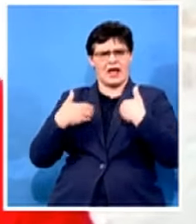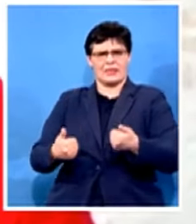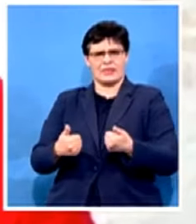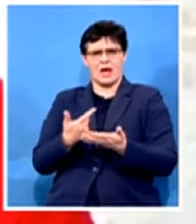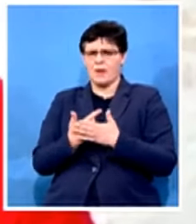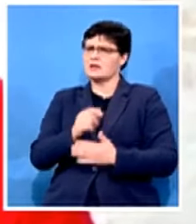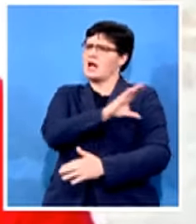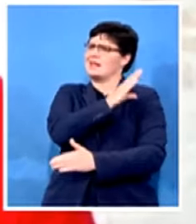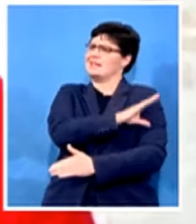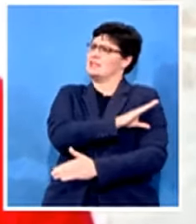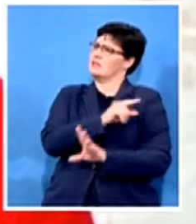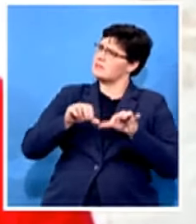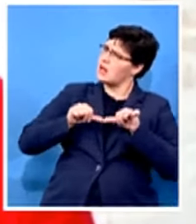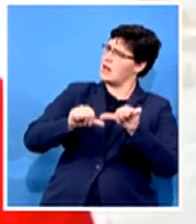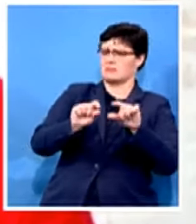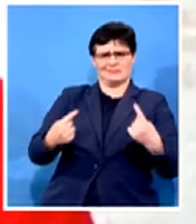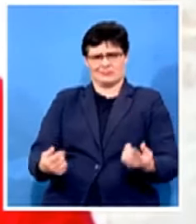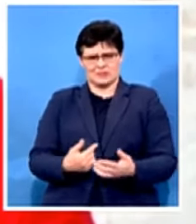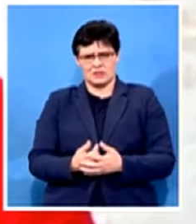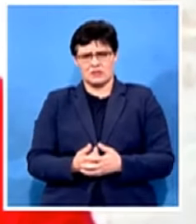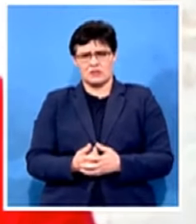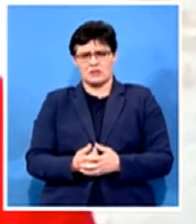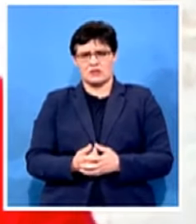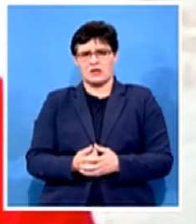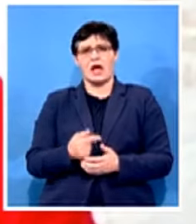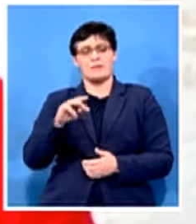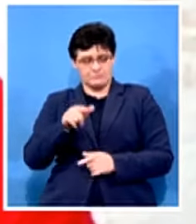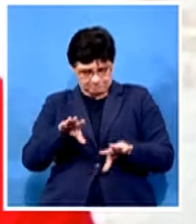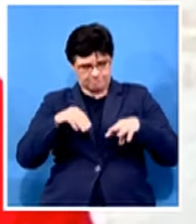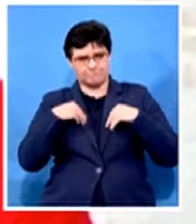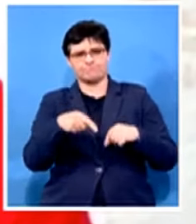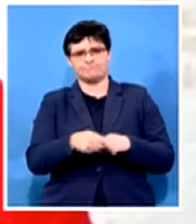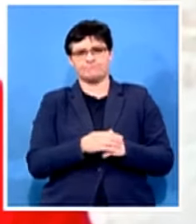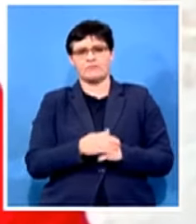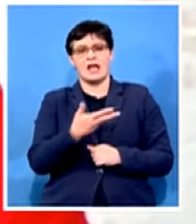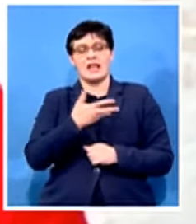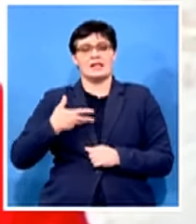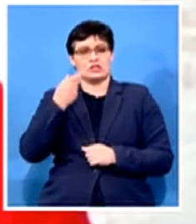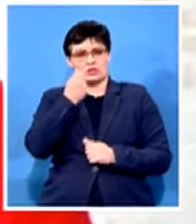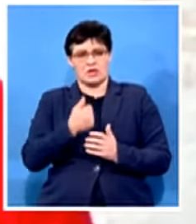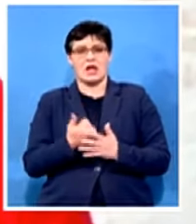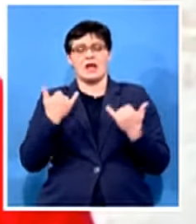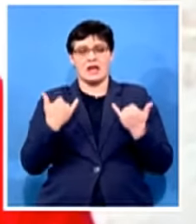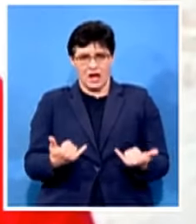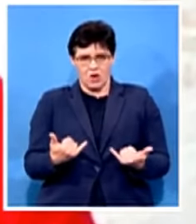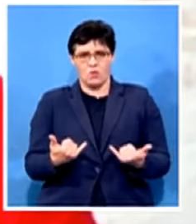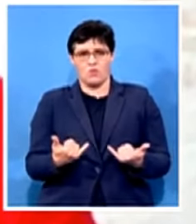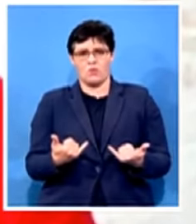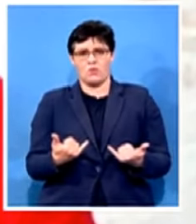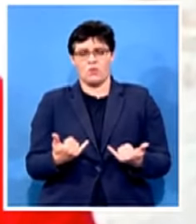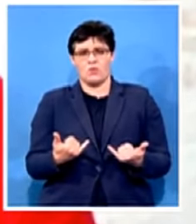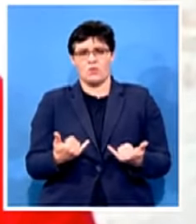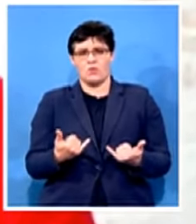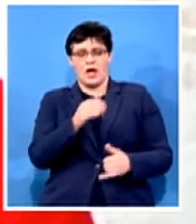mc acceded to this and ladies and gentlemen now we're beginning to have a clinician-led a healthcare system